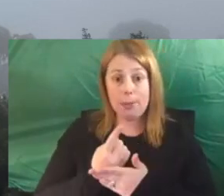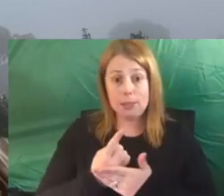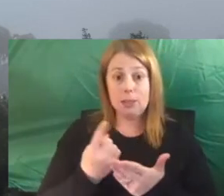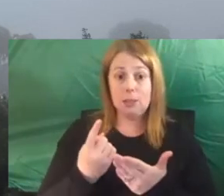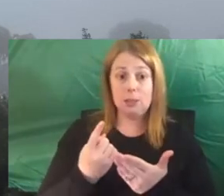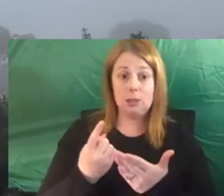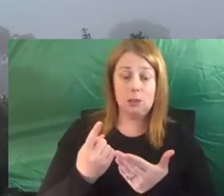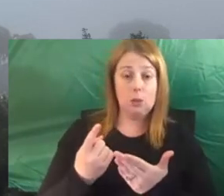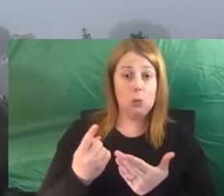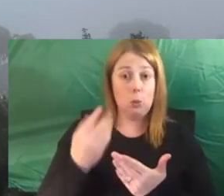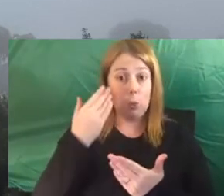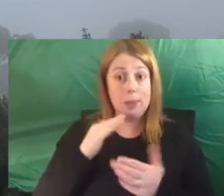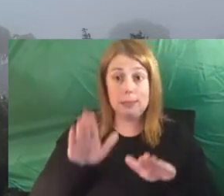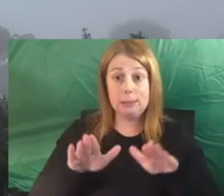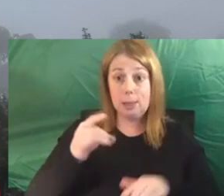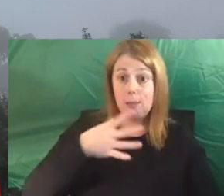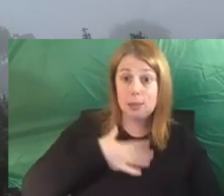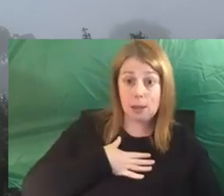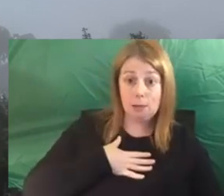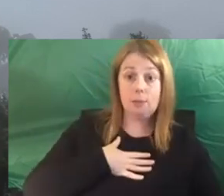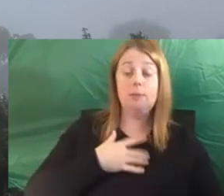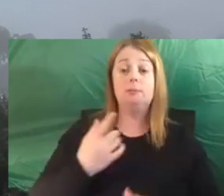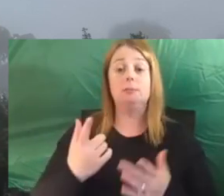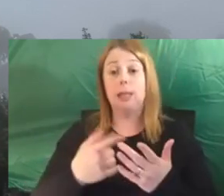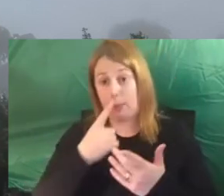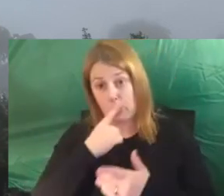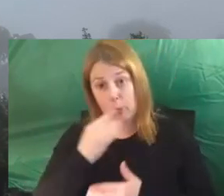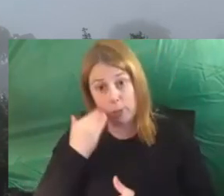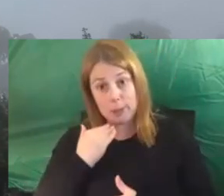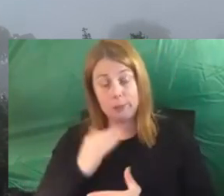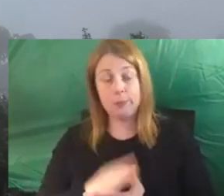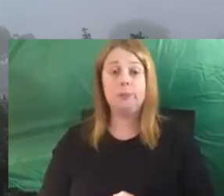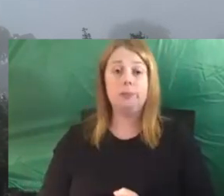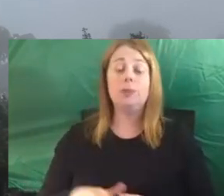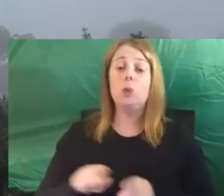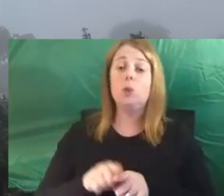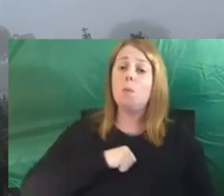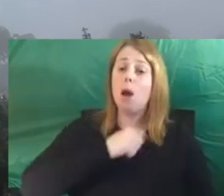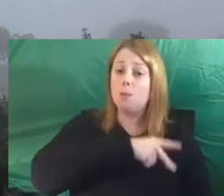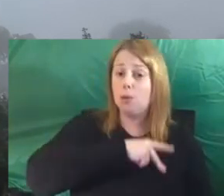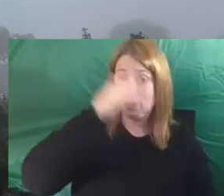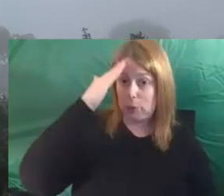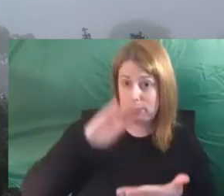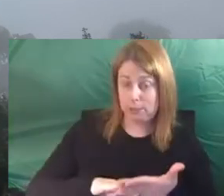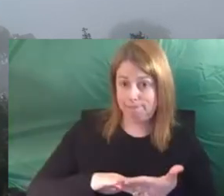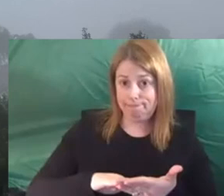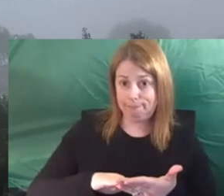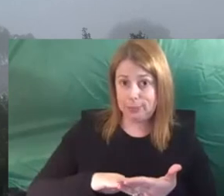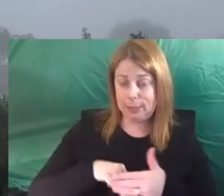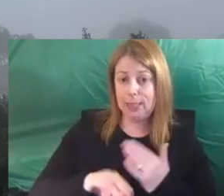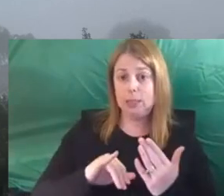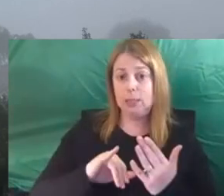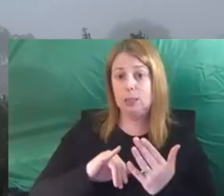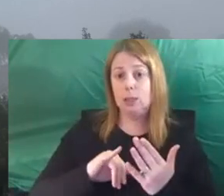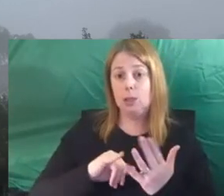like myself and and others. But it's also been informed by my professional experience in social policy and